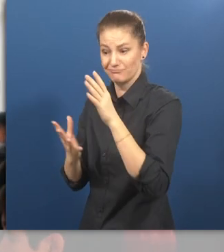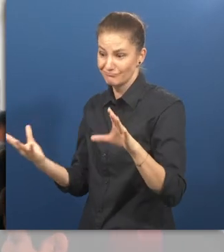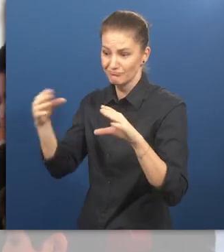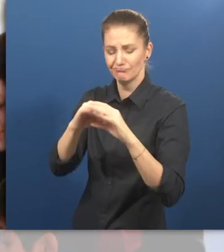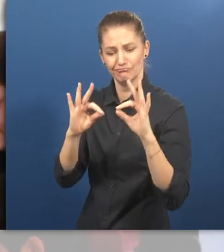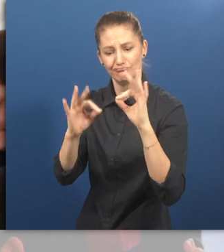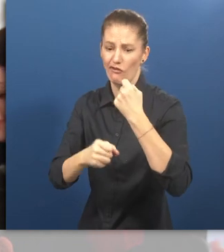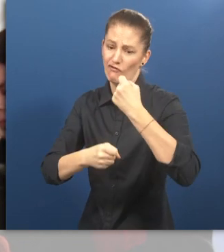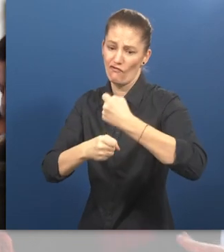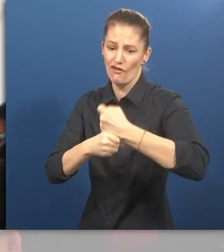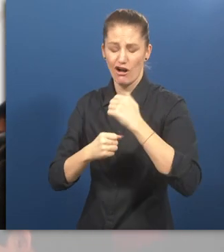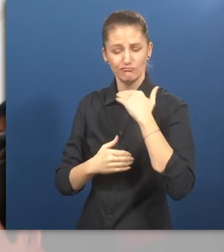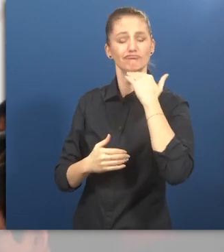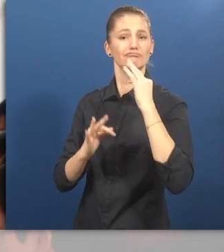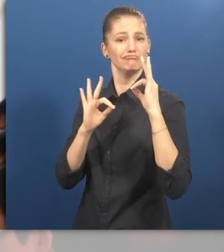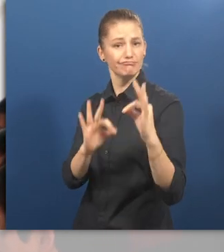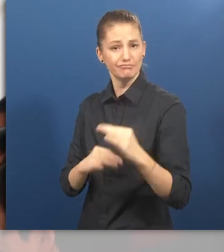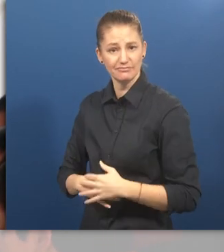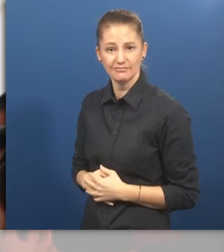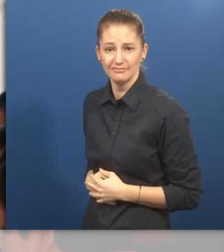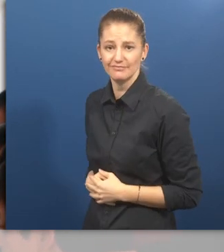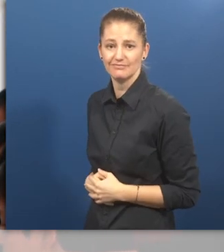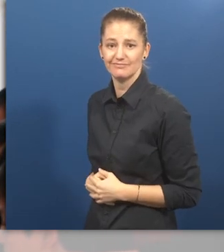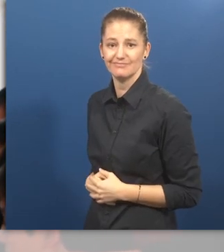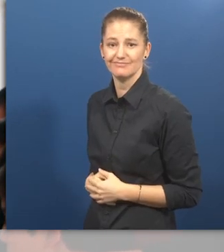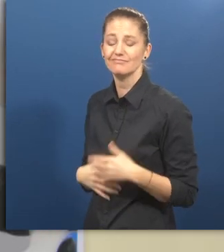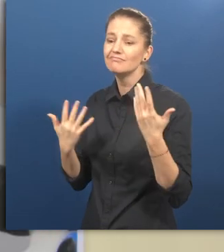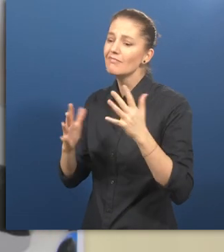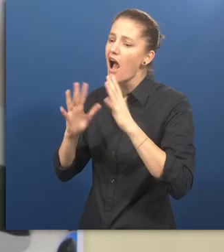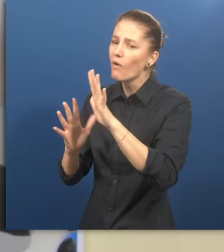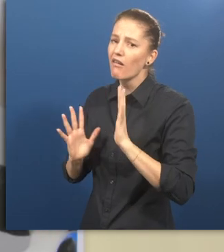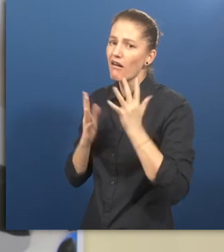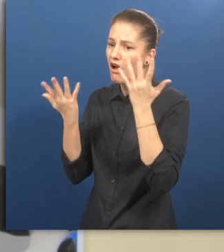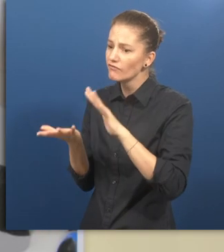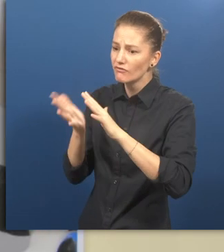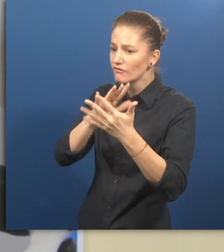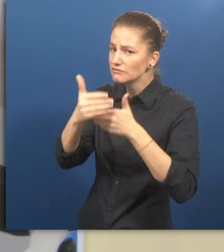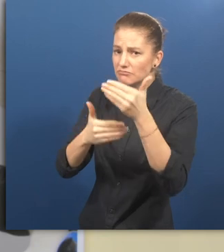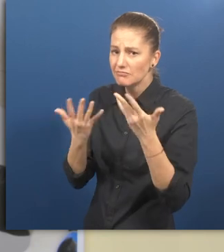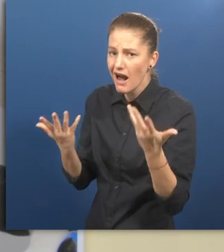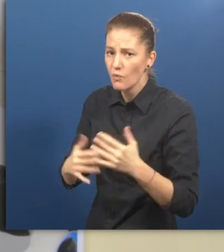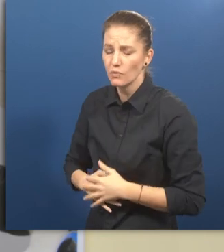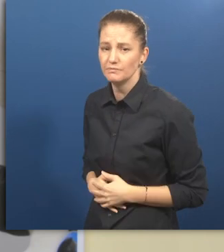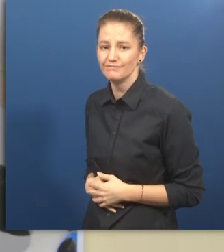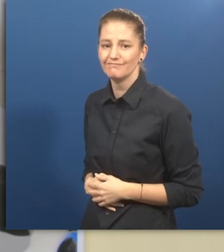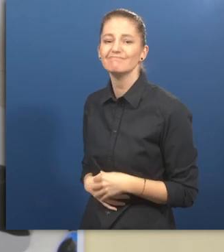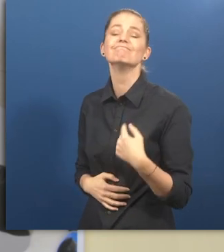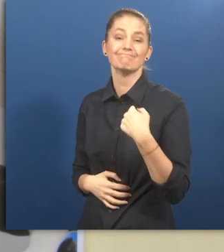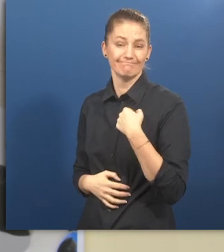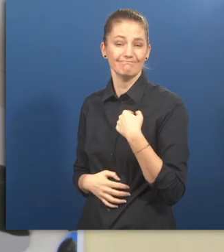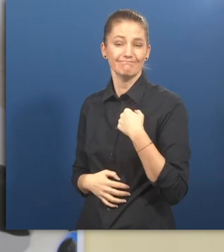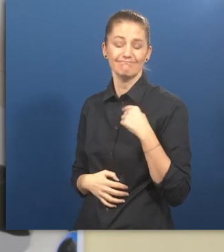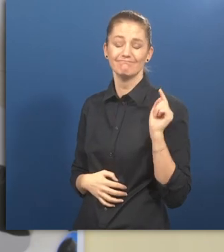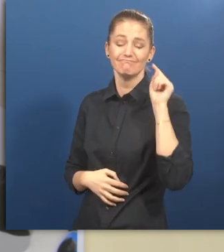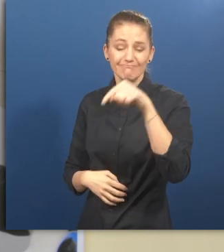solution change your life? Dennis Itsep, storage assistant, he is using sign language. When I came, my mom and I